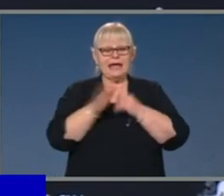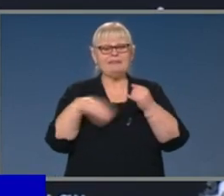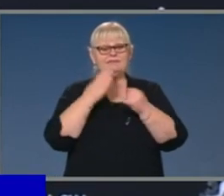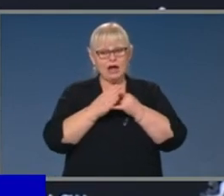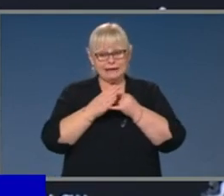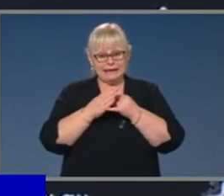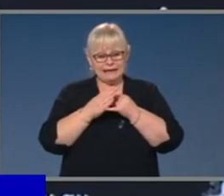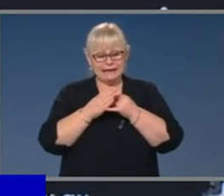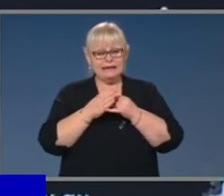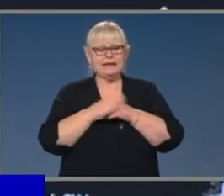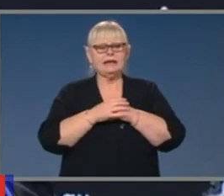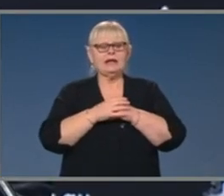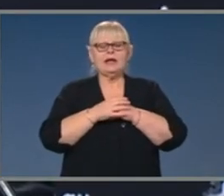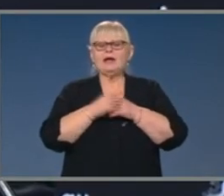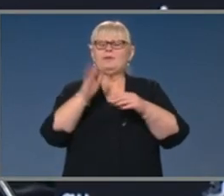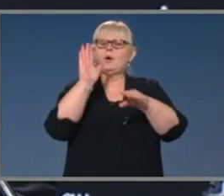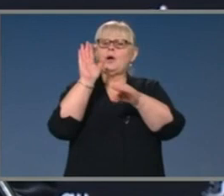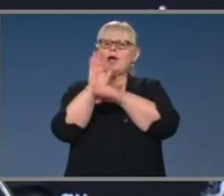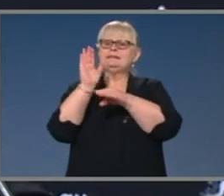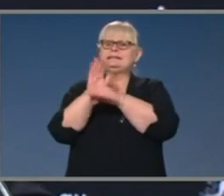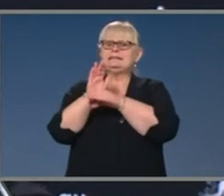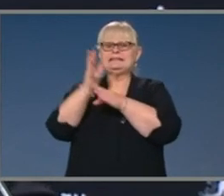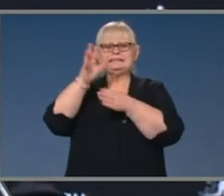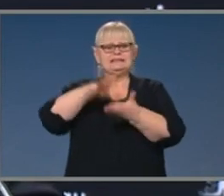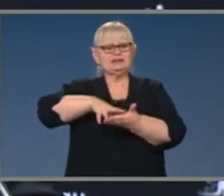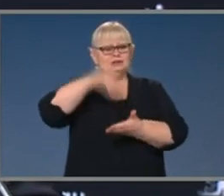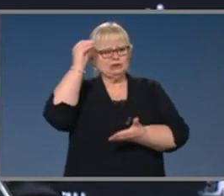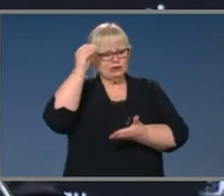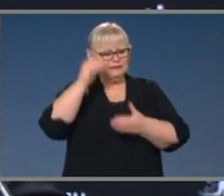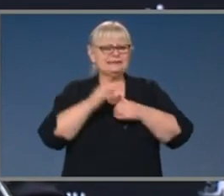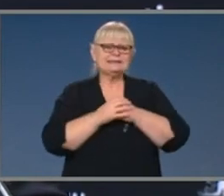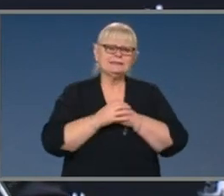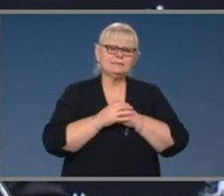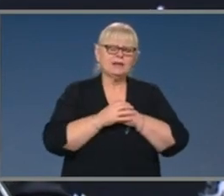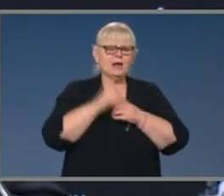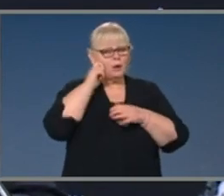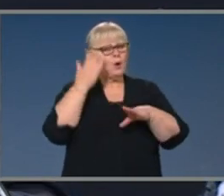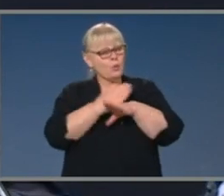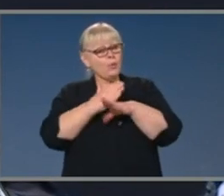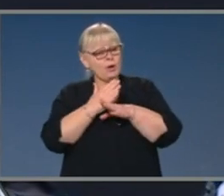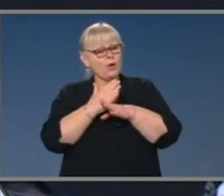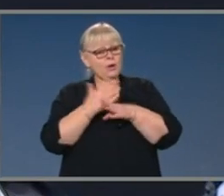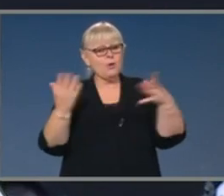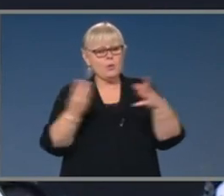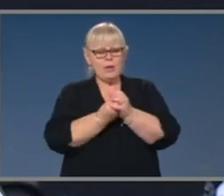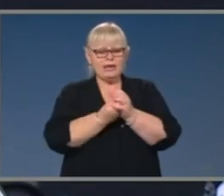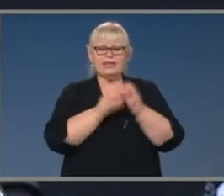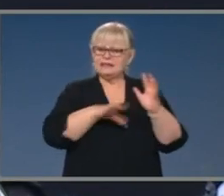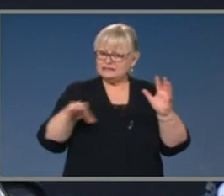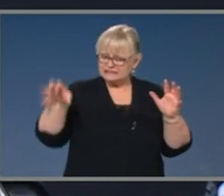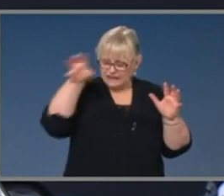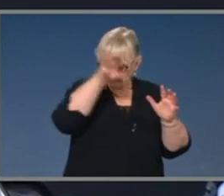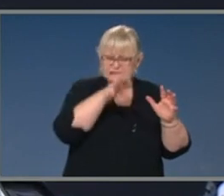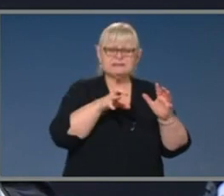Finally, on international students. On international students, we'll be working closely with states and territories,